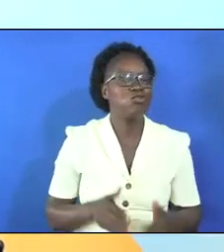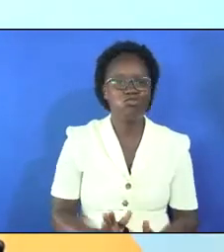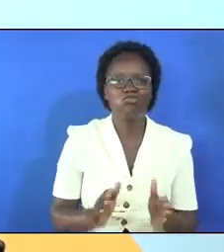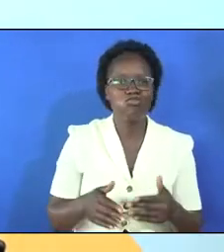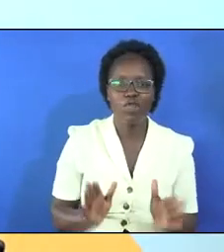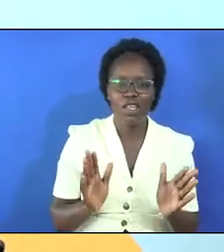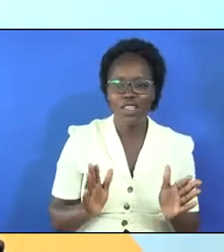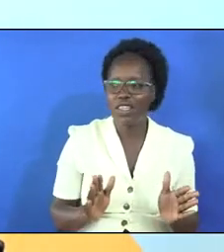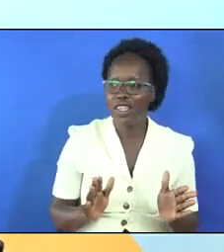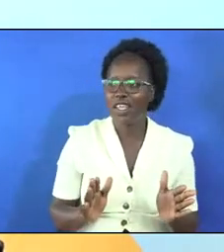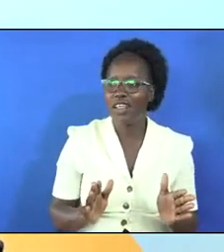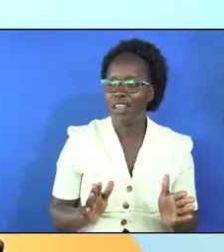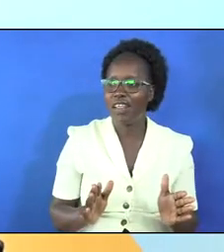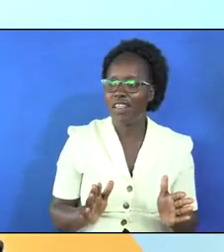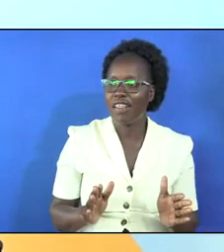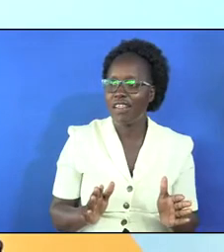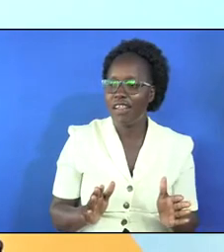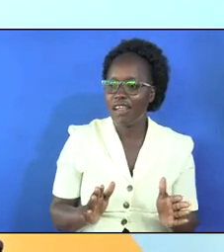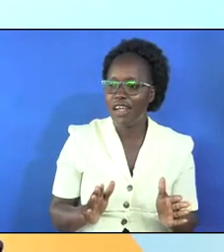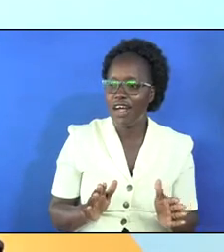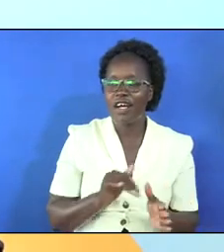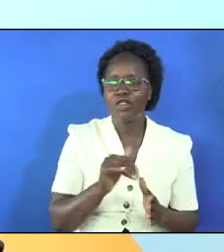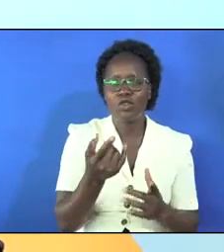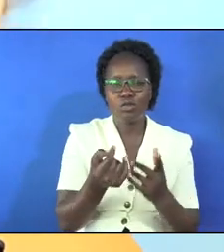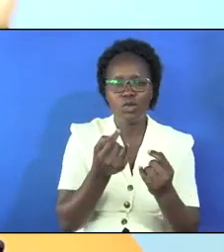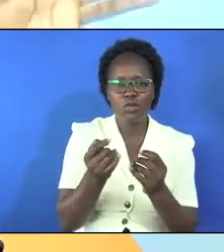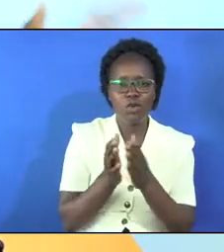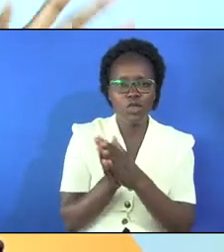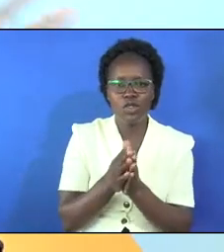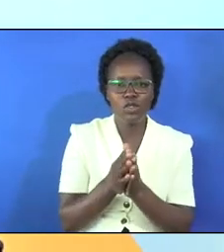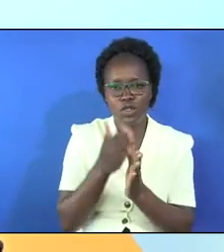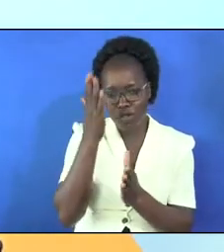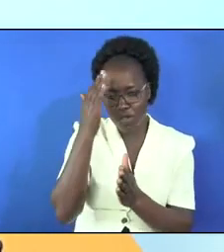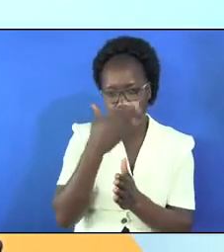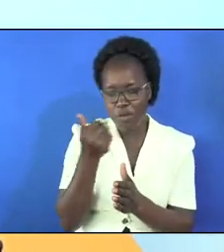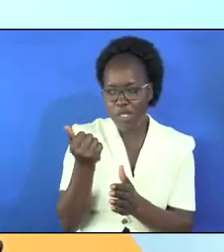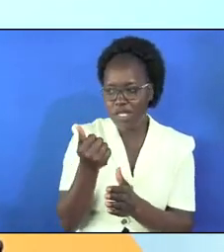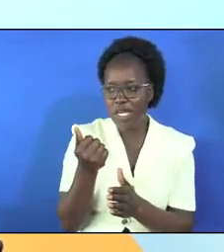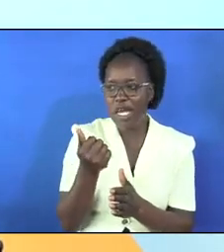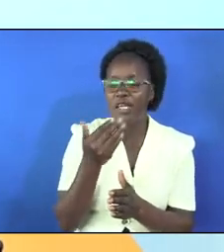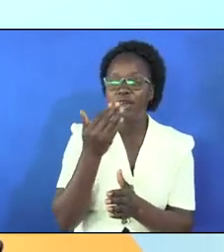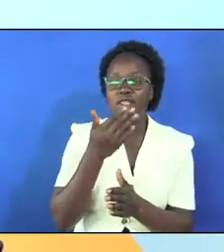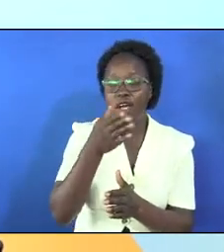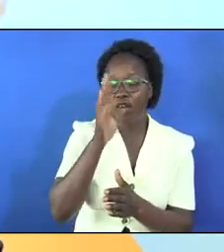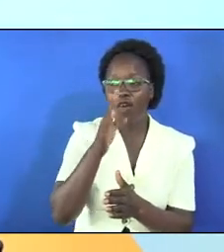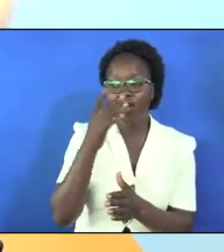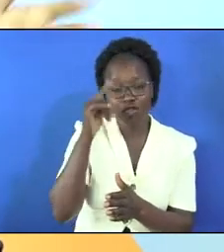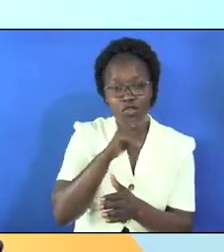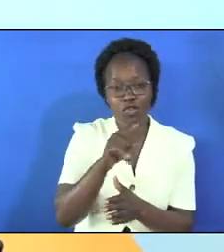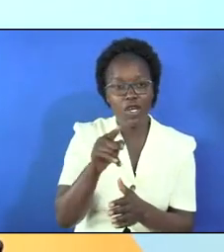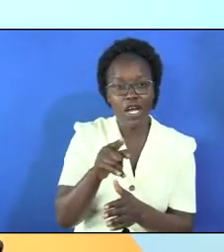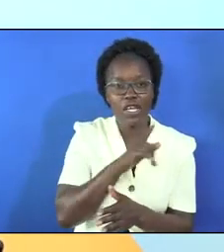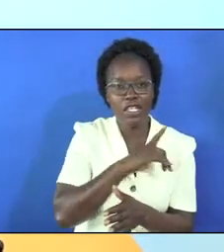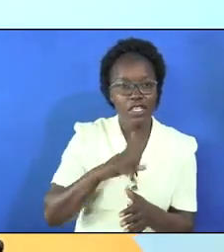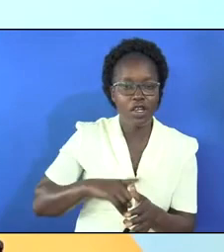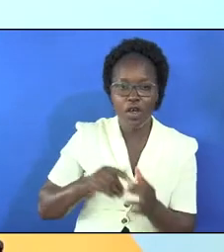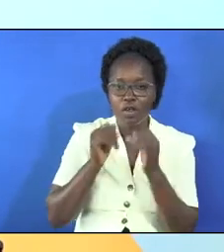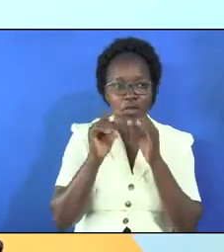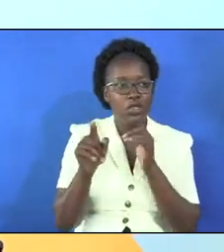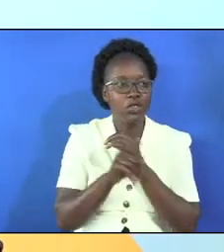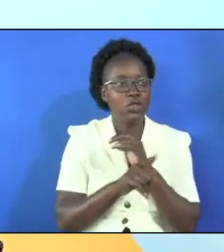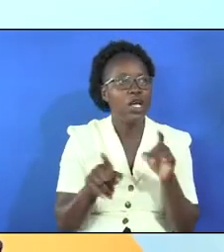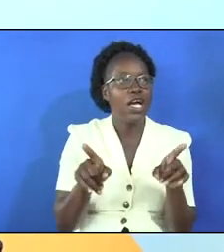and those small stories you know better and we thank God for you and may the Lord bless you